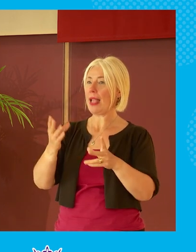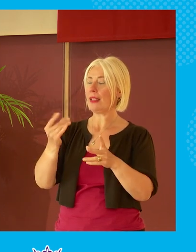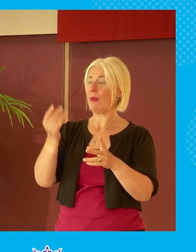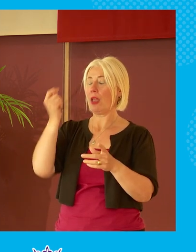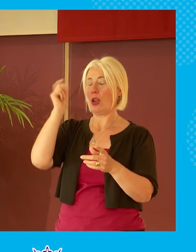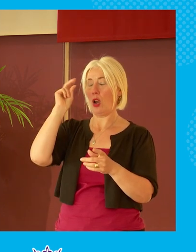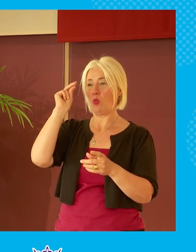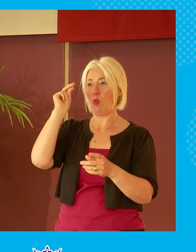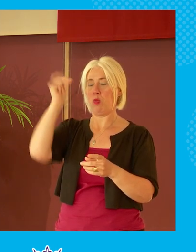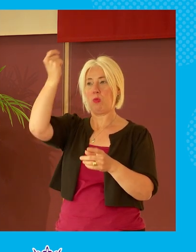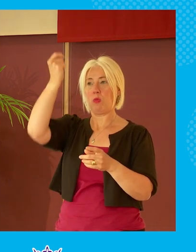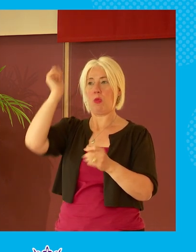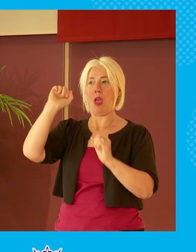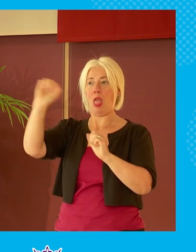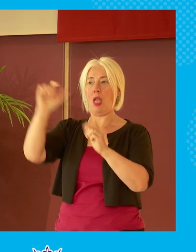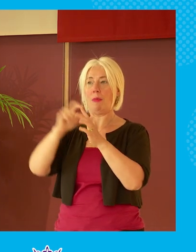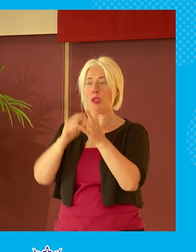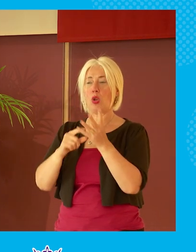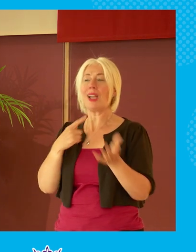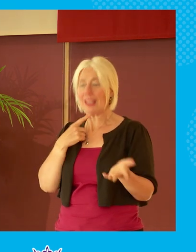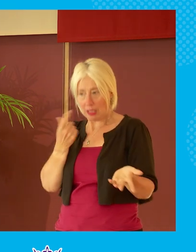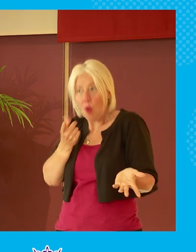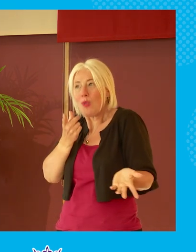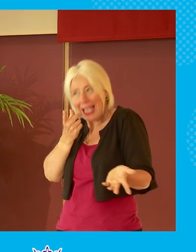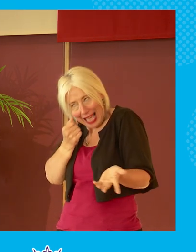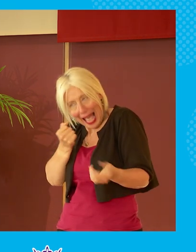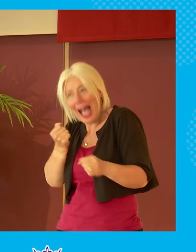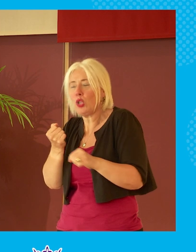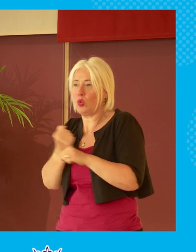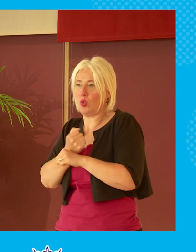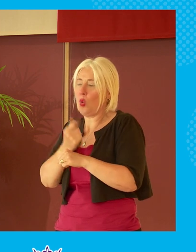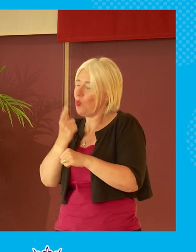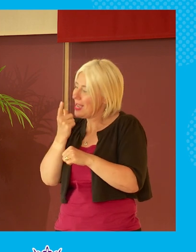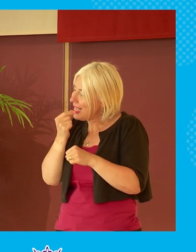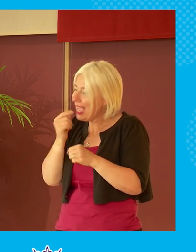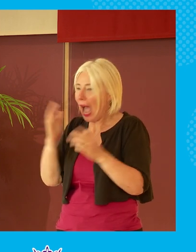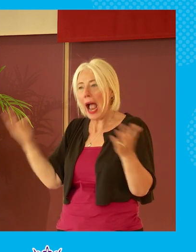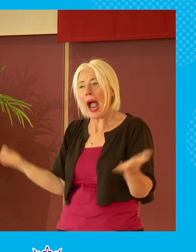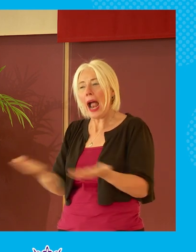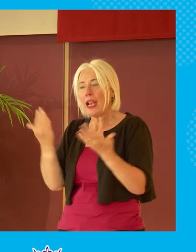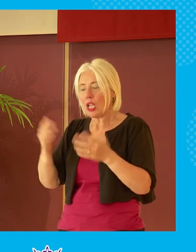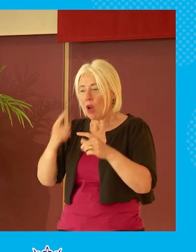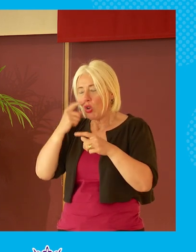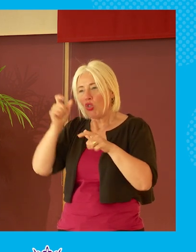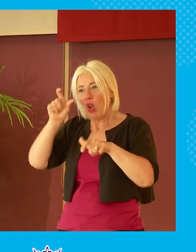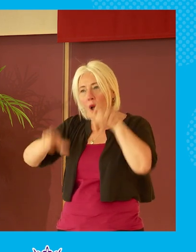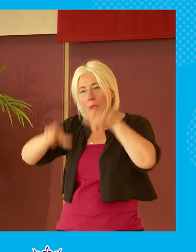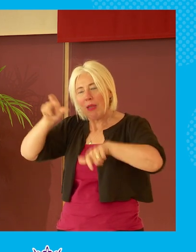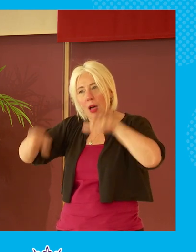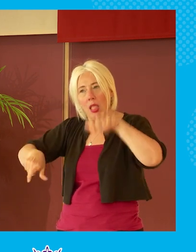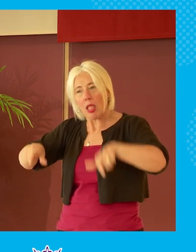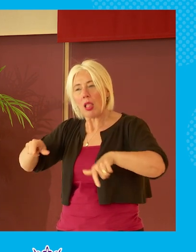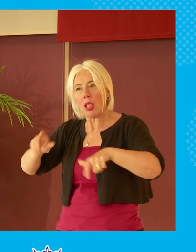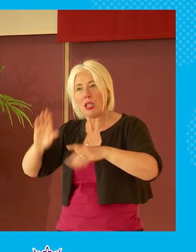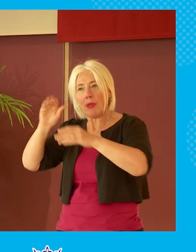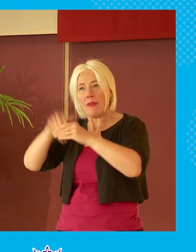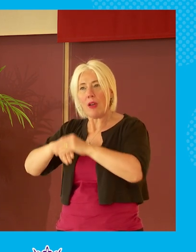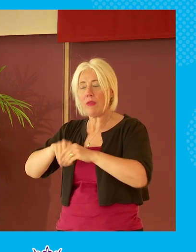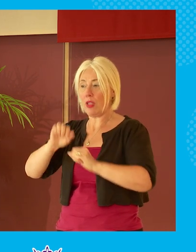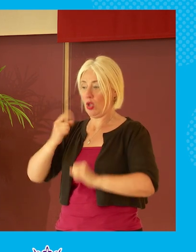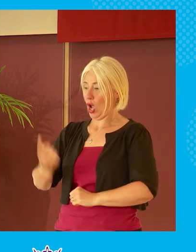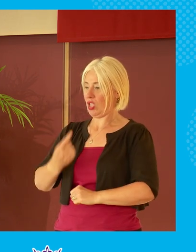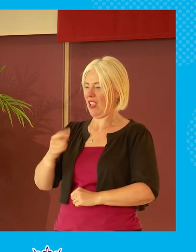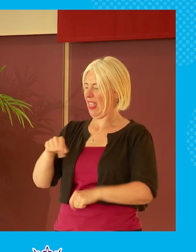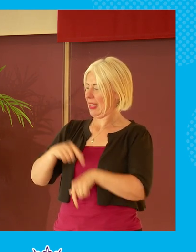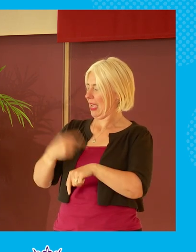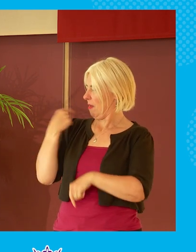and i watched that and i thought we can't do this we can get children interested you know kind of that was like 15 16 she's gone on to choose to study